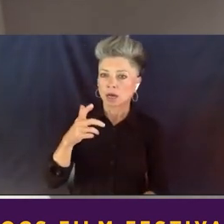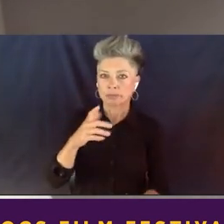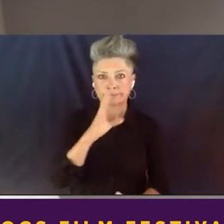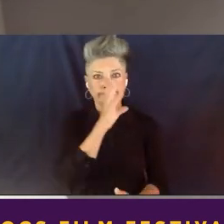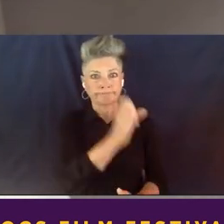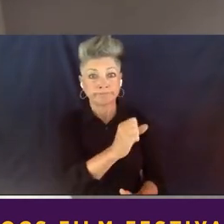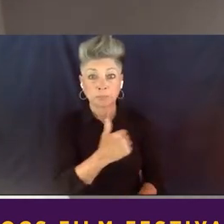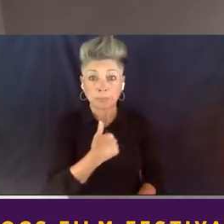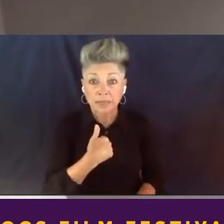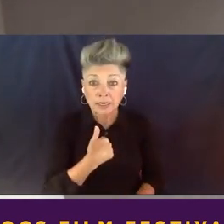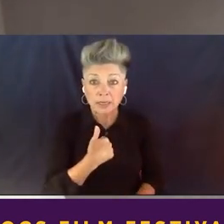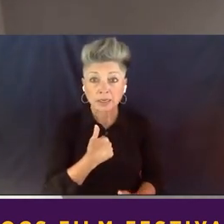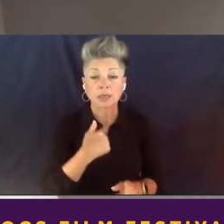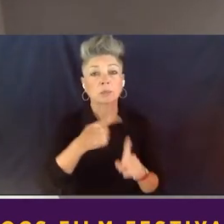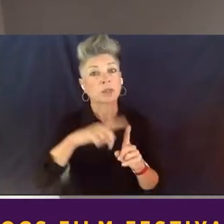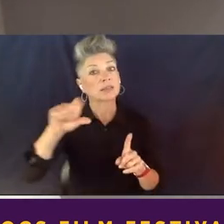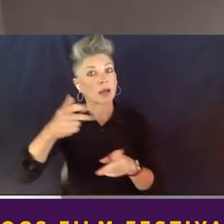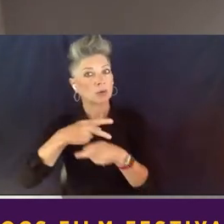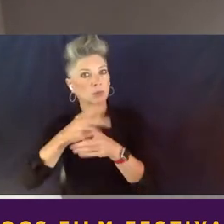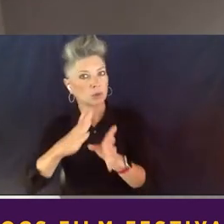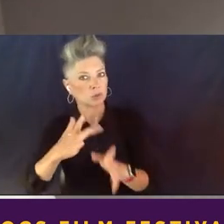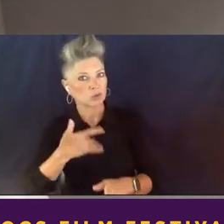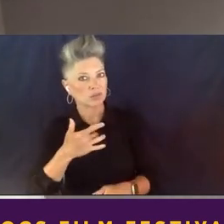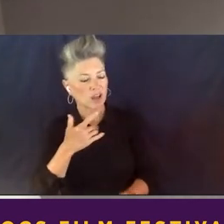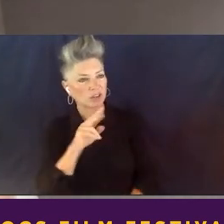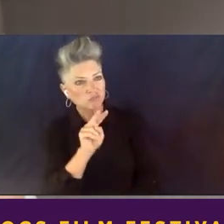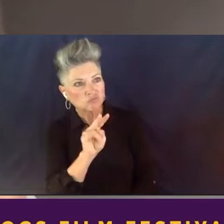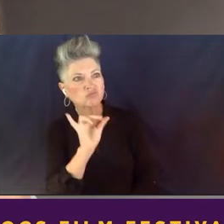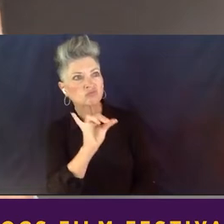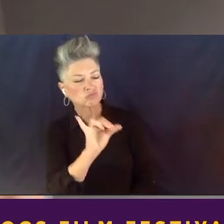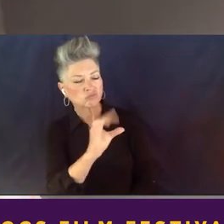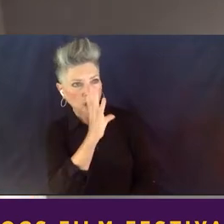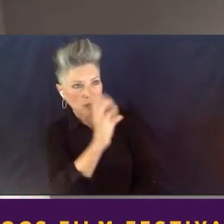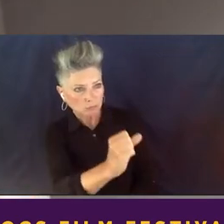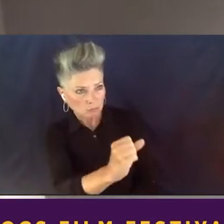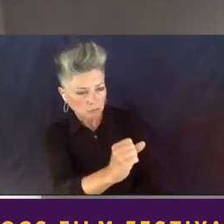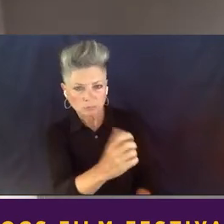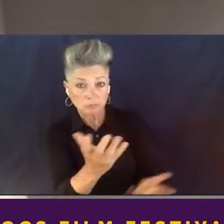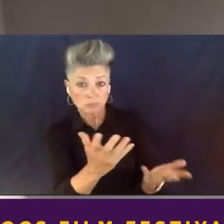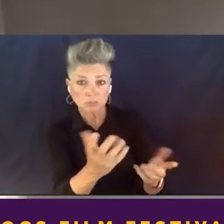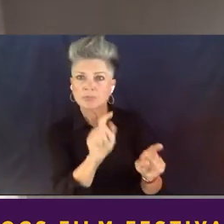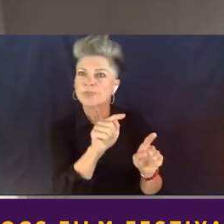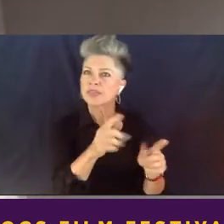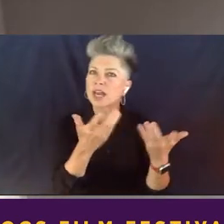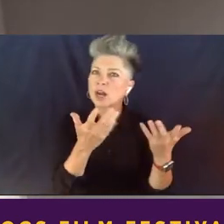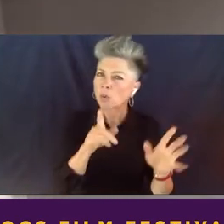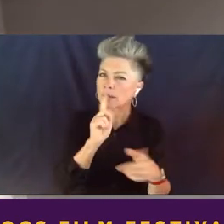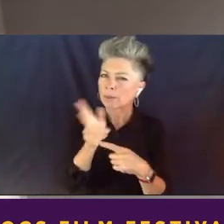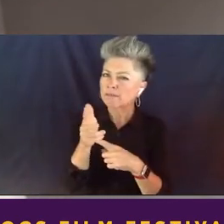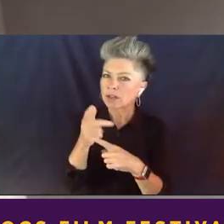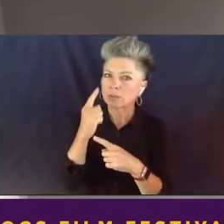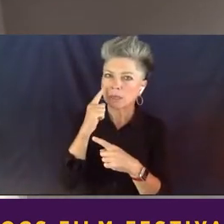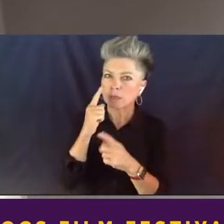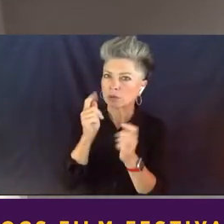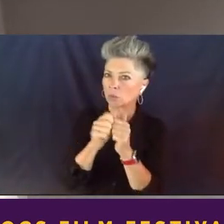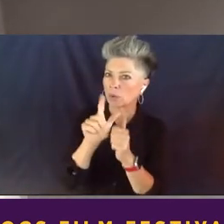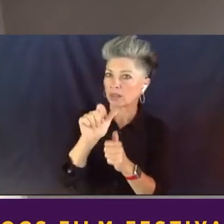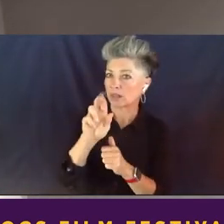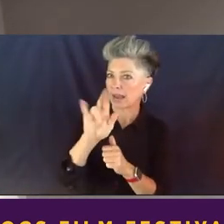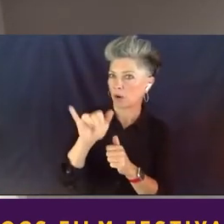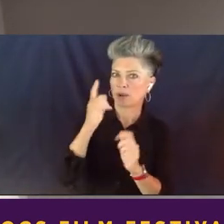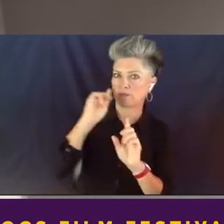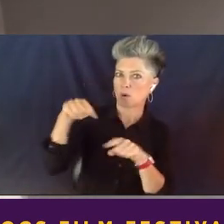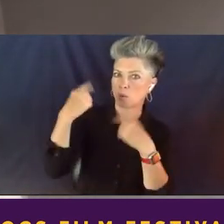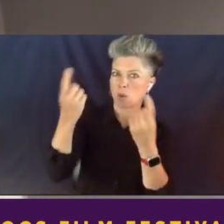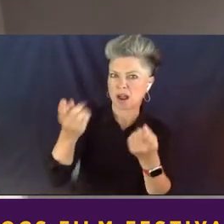fellow producers, and I think that that was essentially, I saw, they had already been filming with Larry for quite a bit, probably about six months,